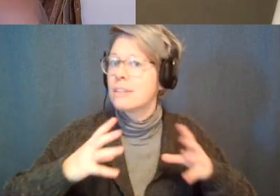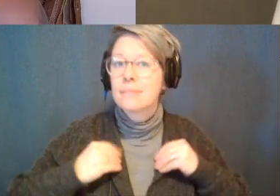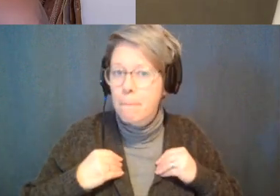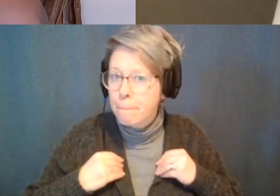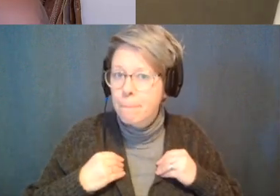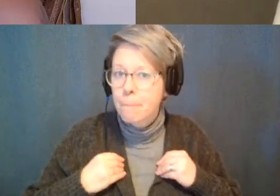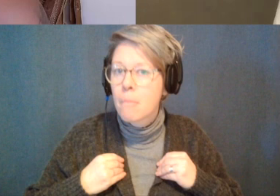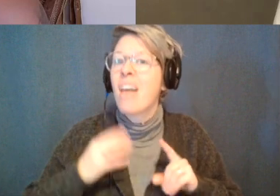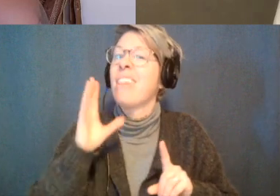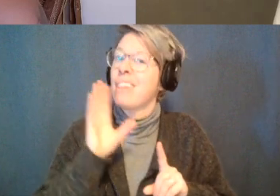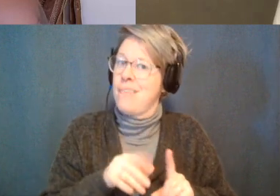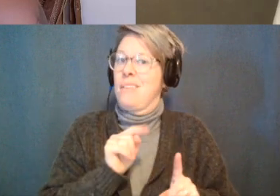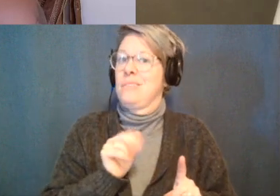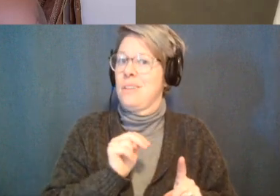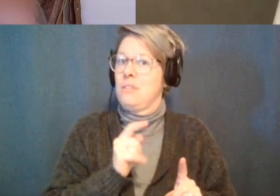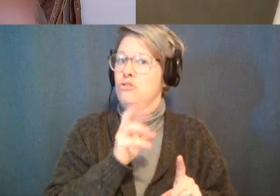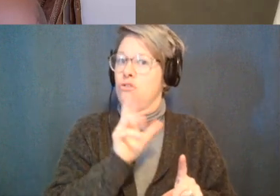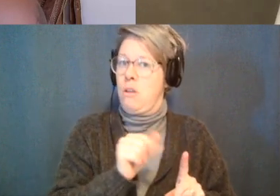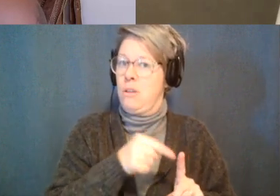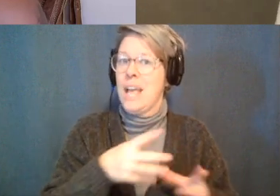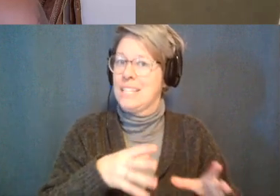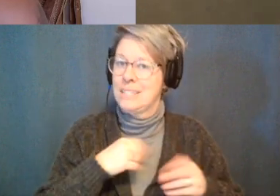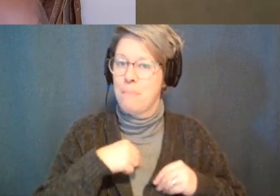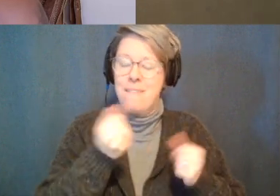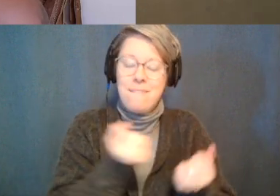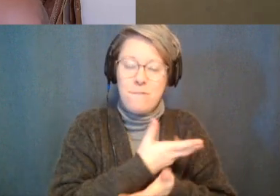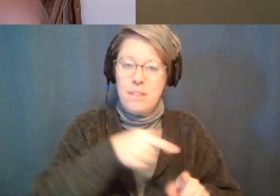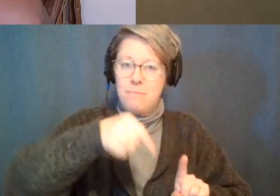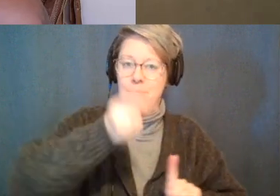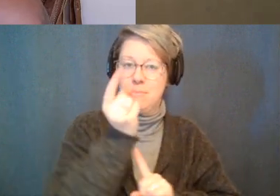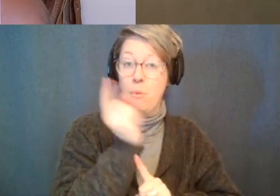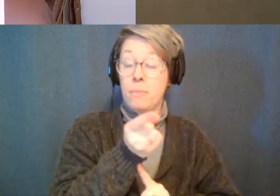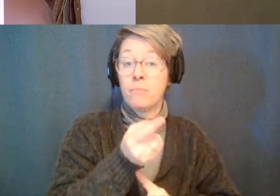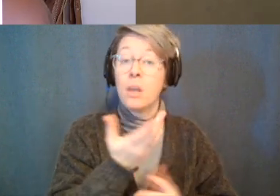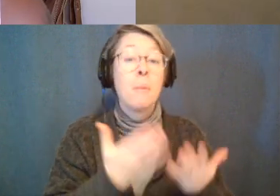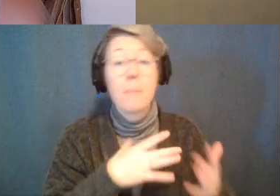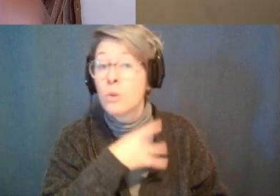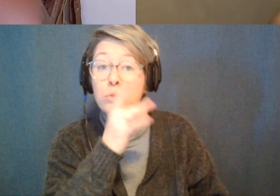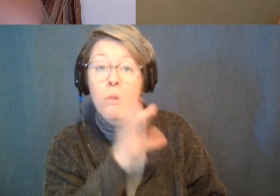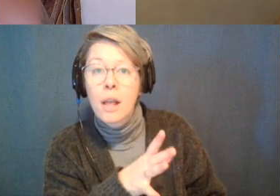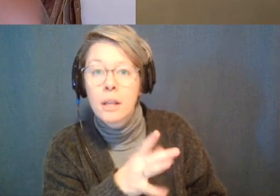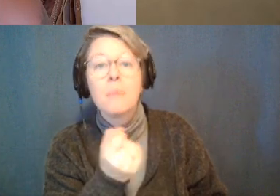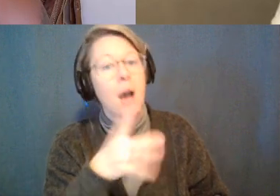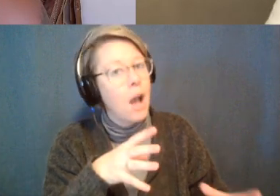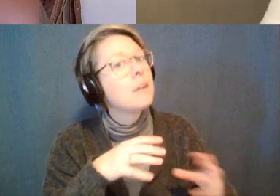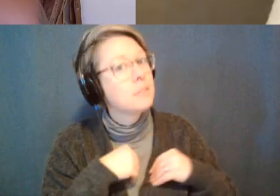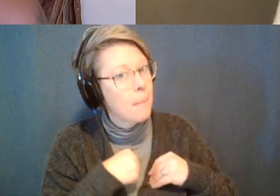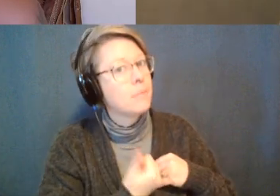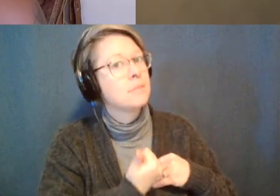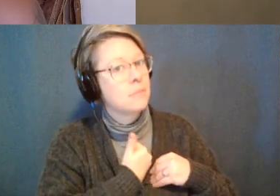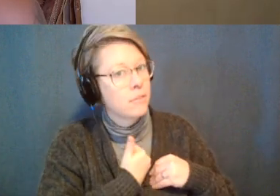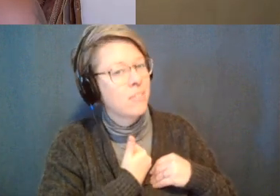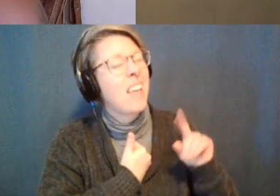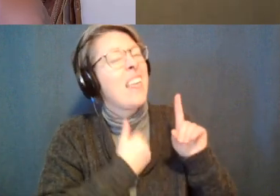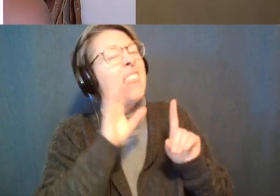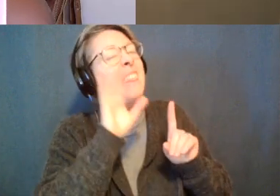can you accept everything in this moment you might not like it but can you accept it this is tantra this is why the